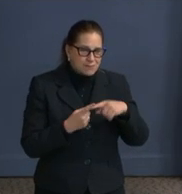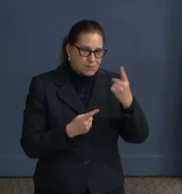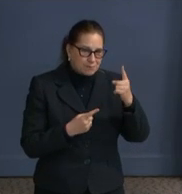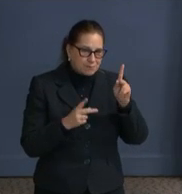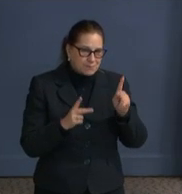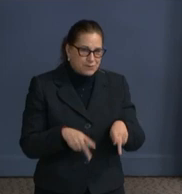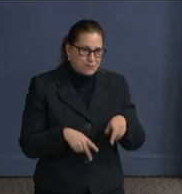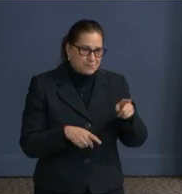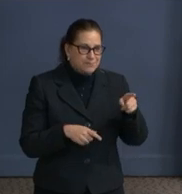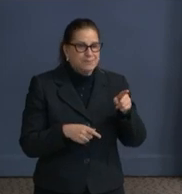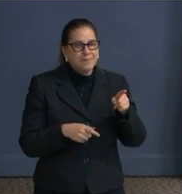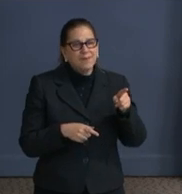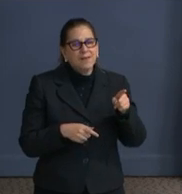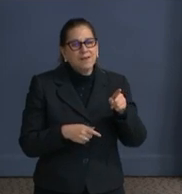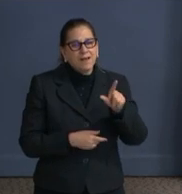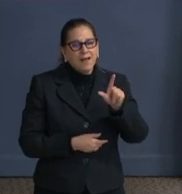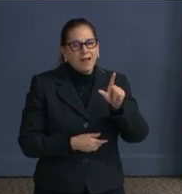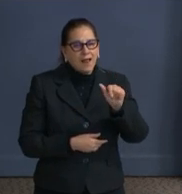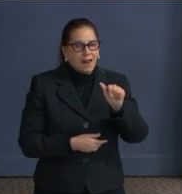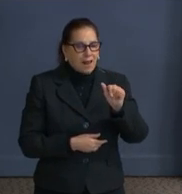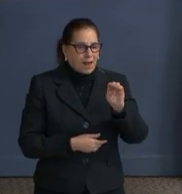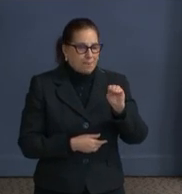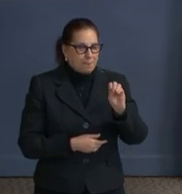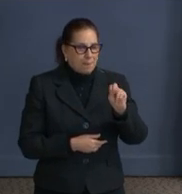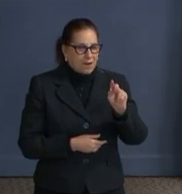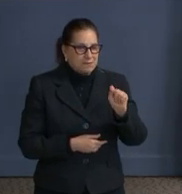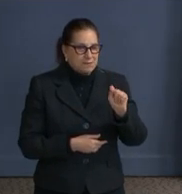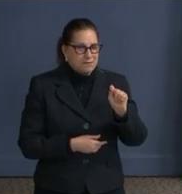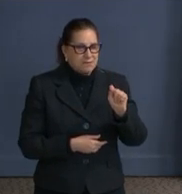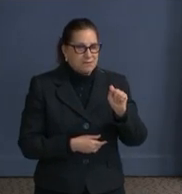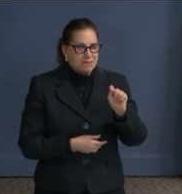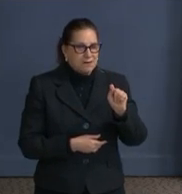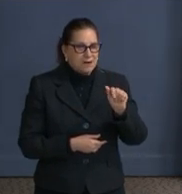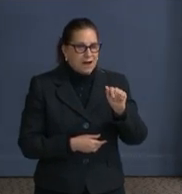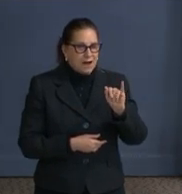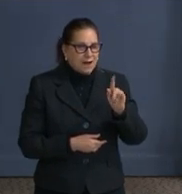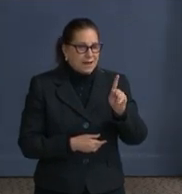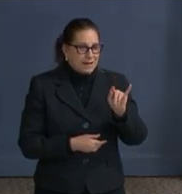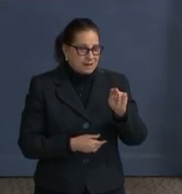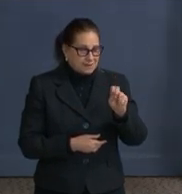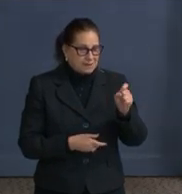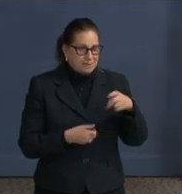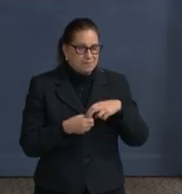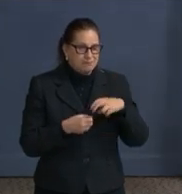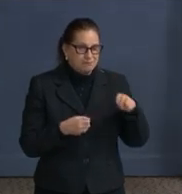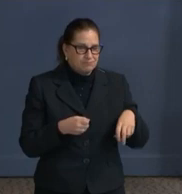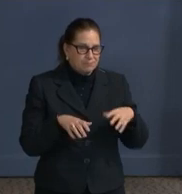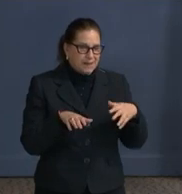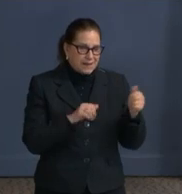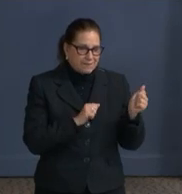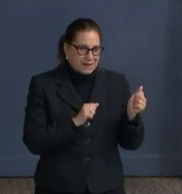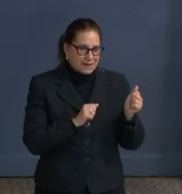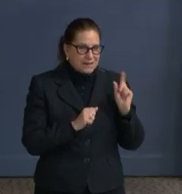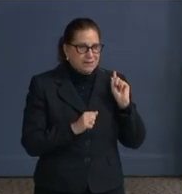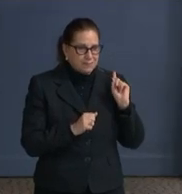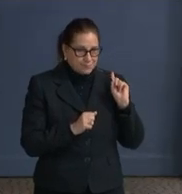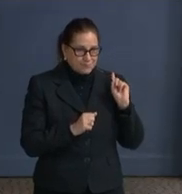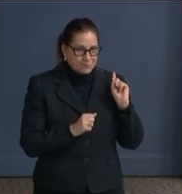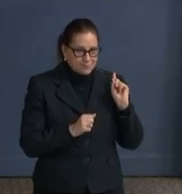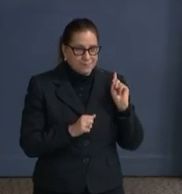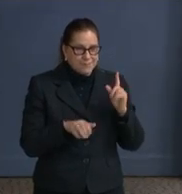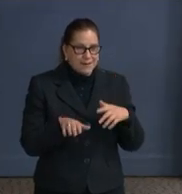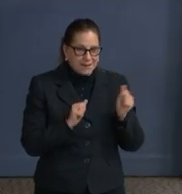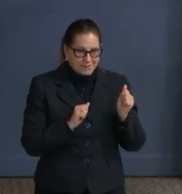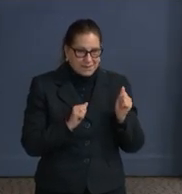Lamont Akins, who I think is here as well. There he is, right? Don't do it. And Lamont is